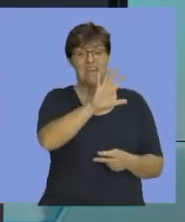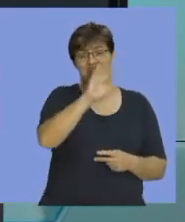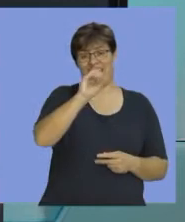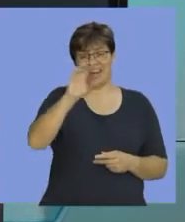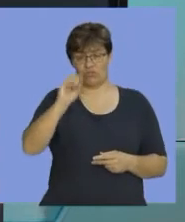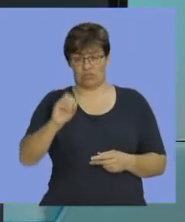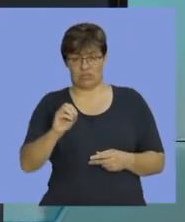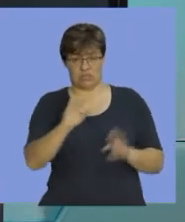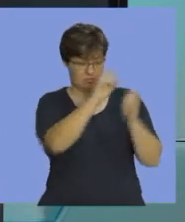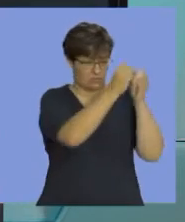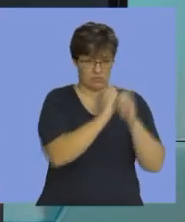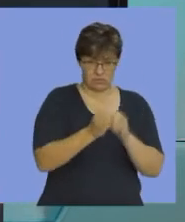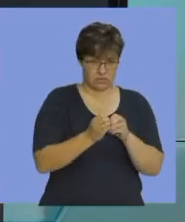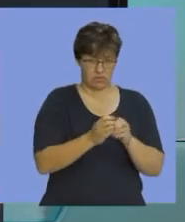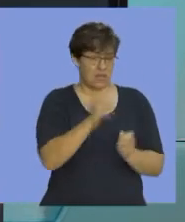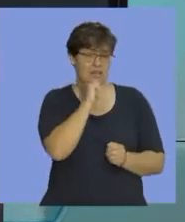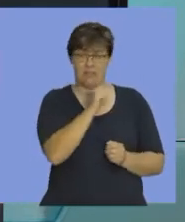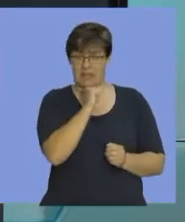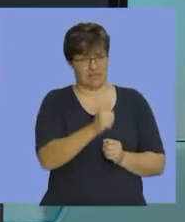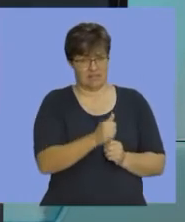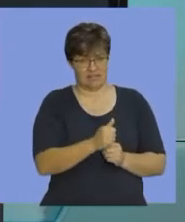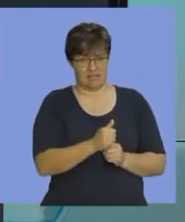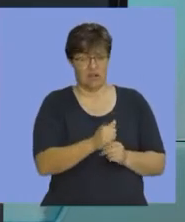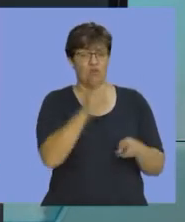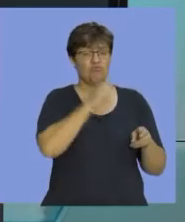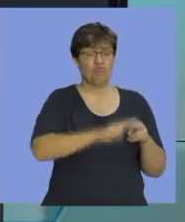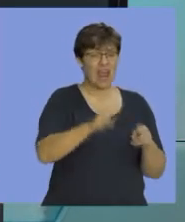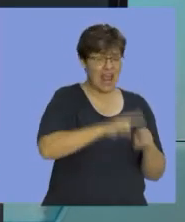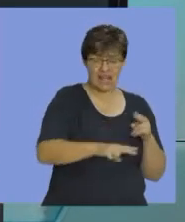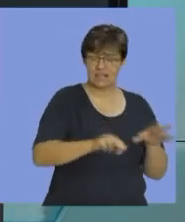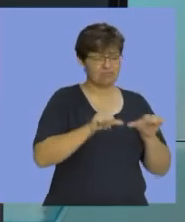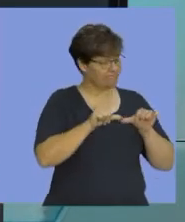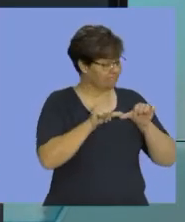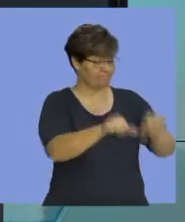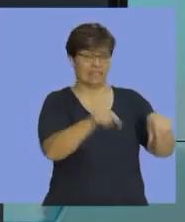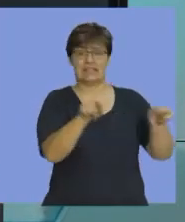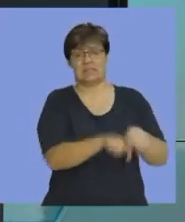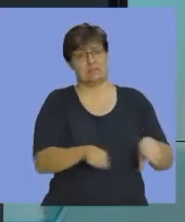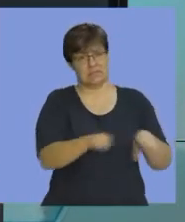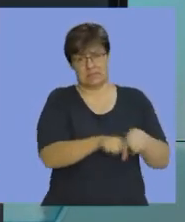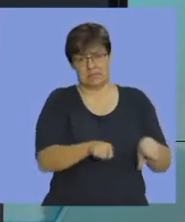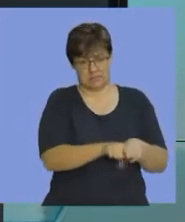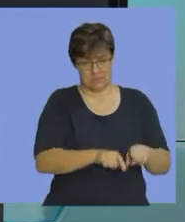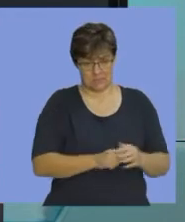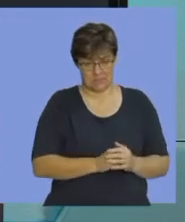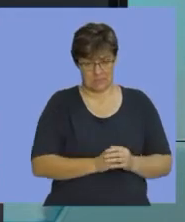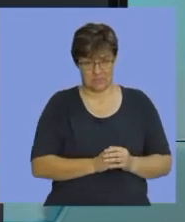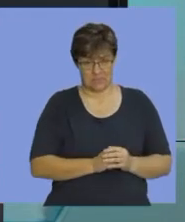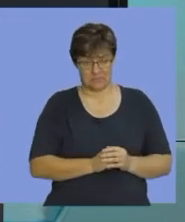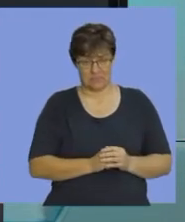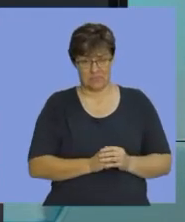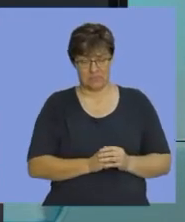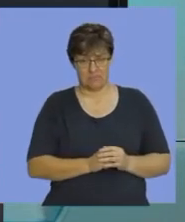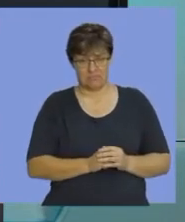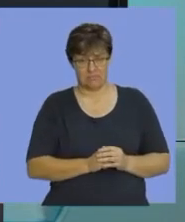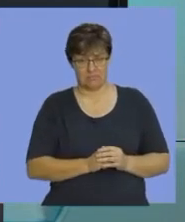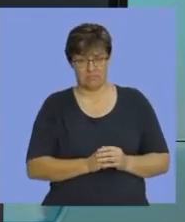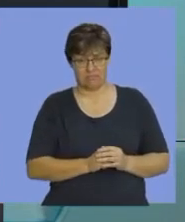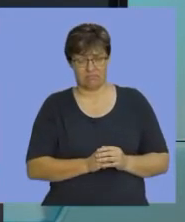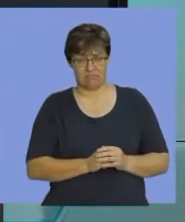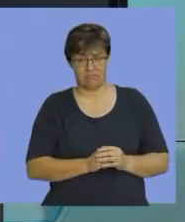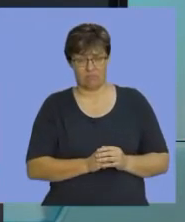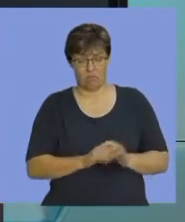items, the rent for the premises will stay the same. So, within the